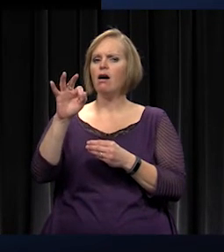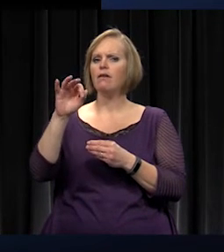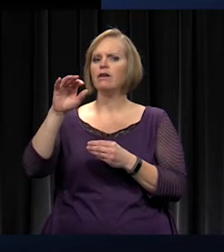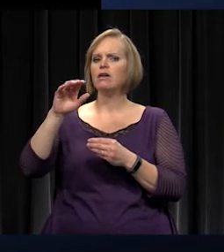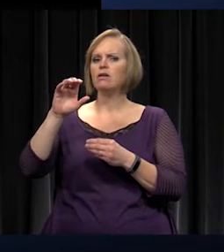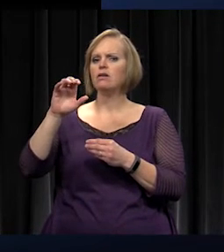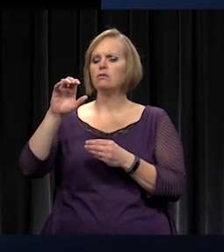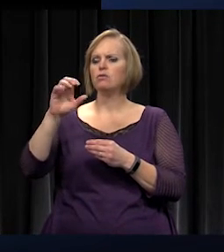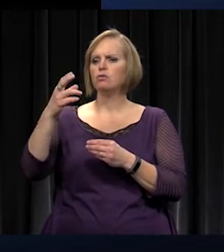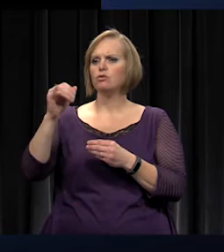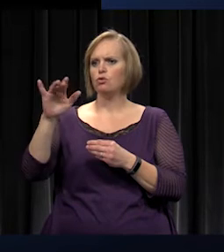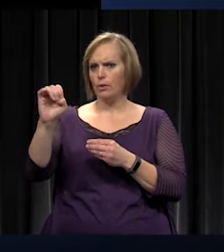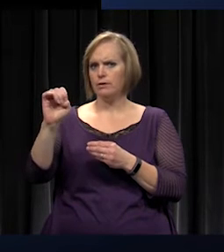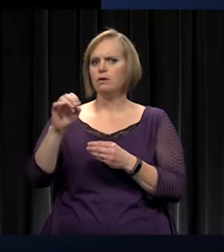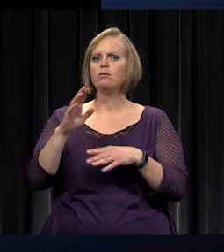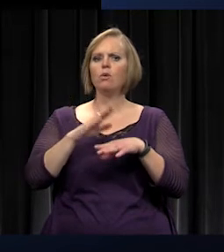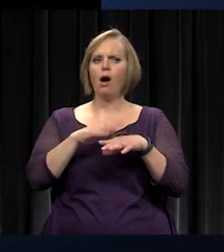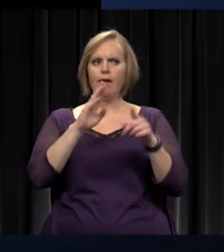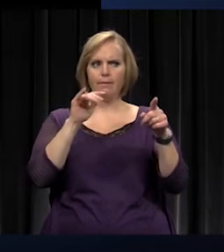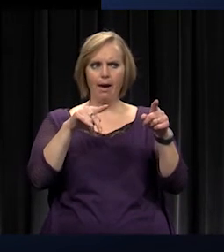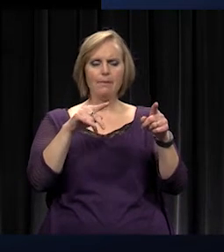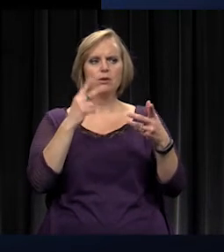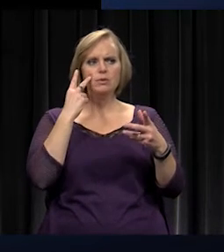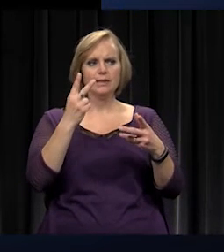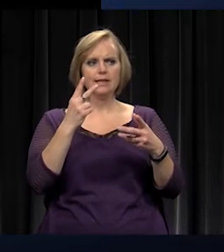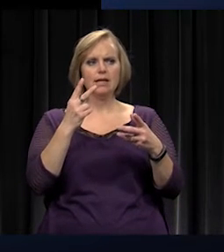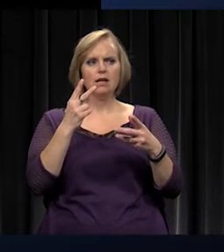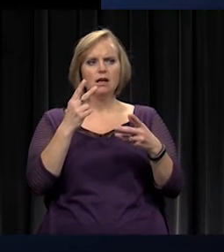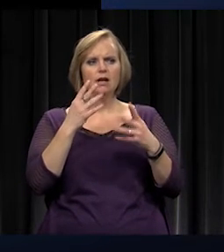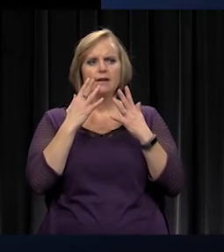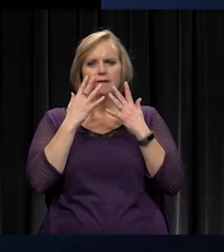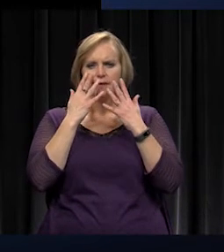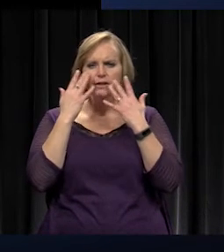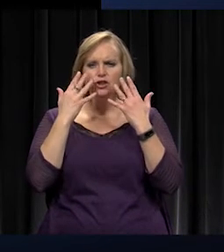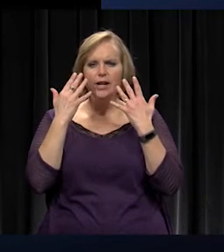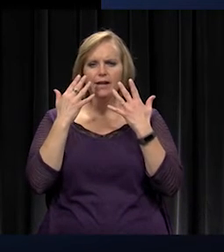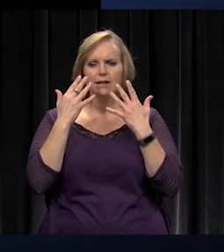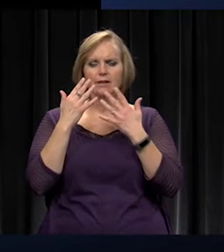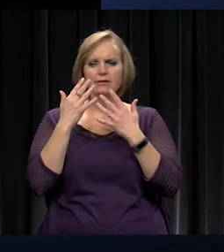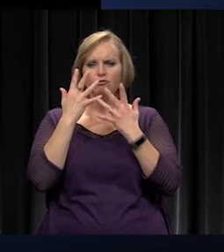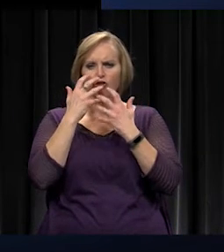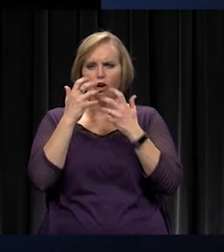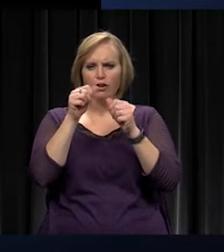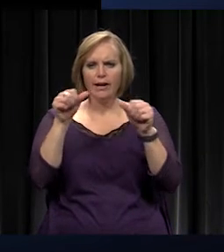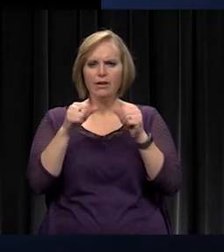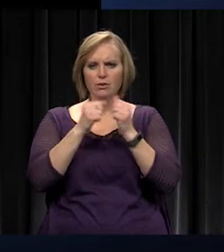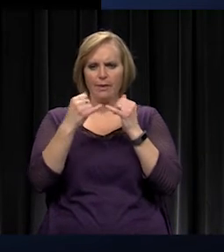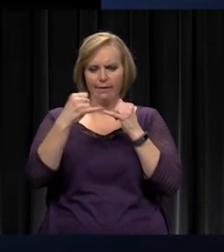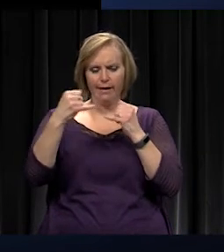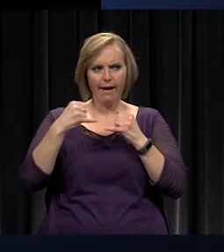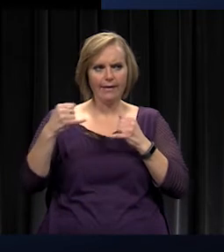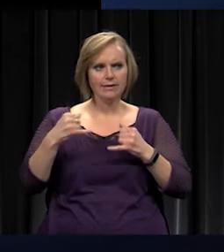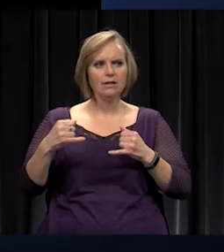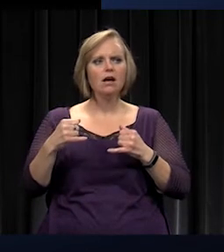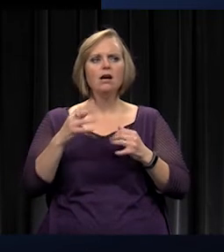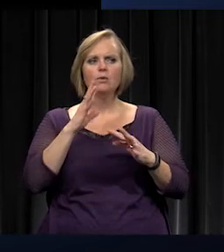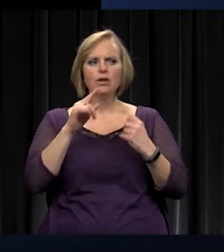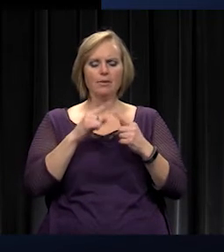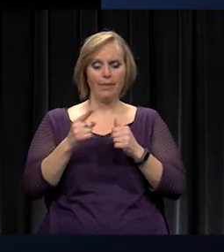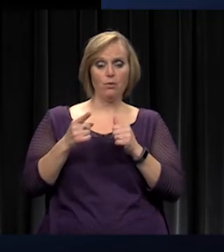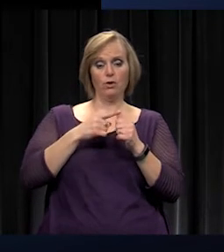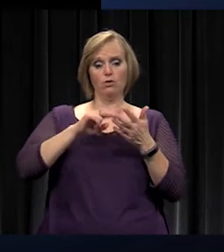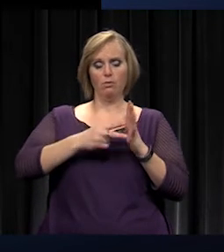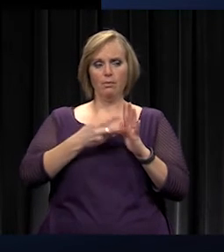you can see the shaded with the lines drawn through. And we talked about the original purpose of our areas of choice was to